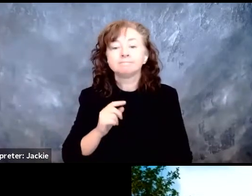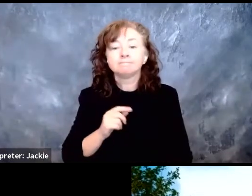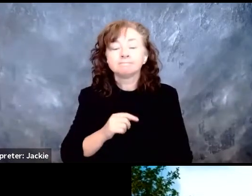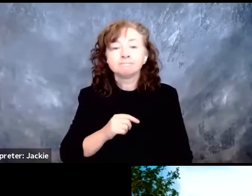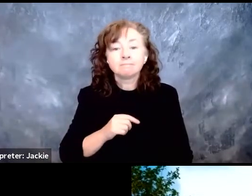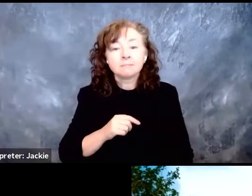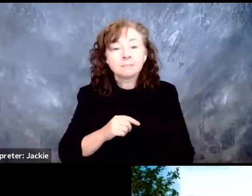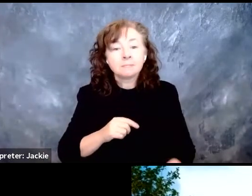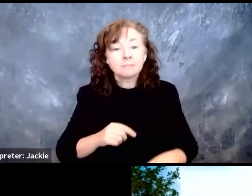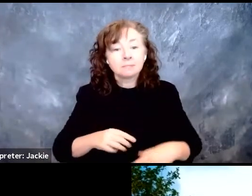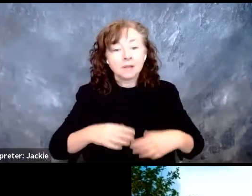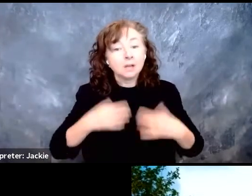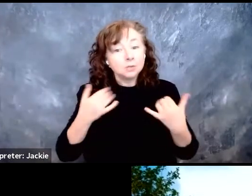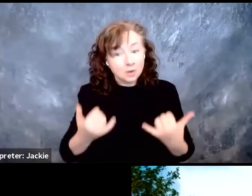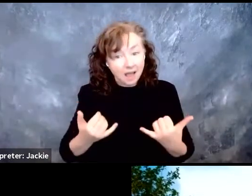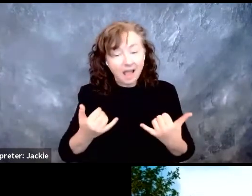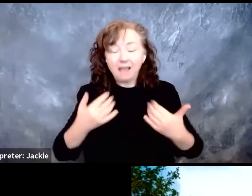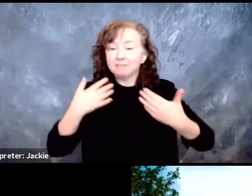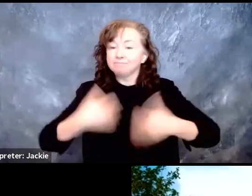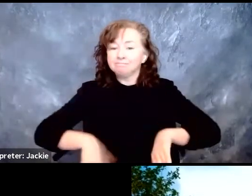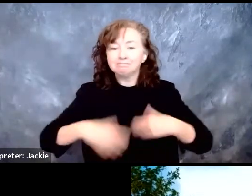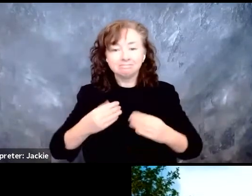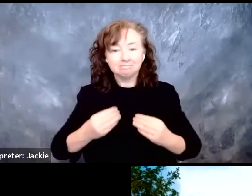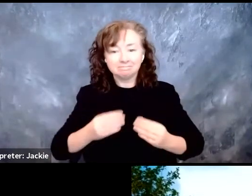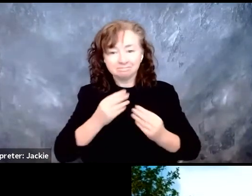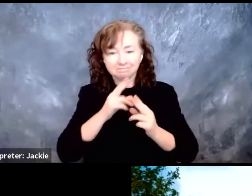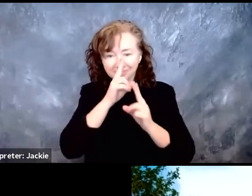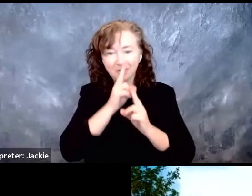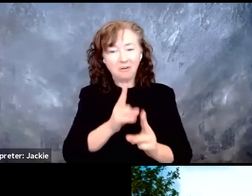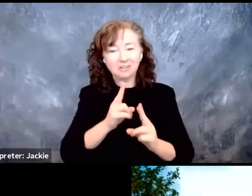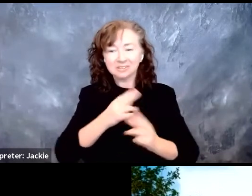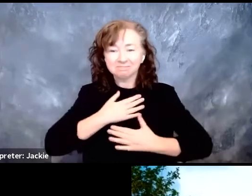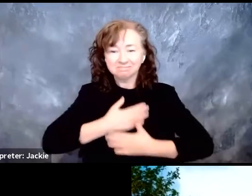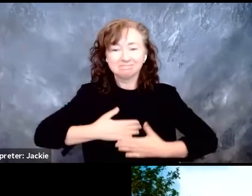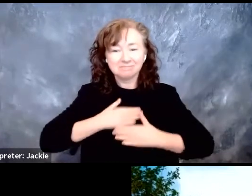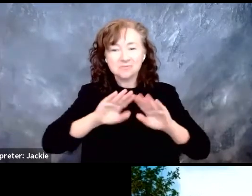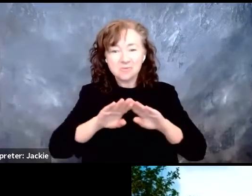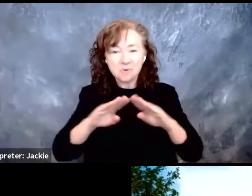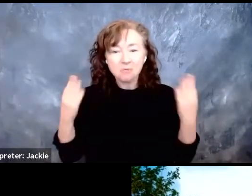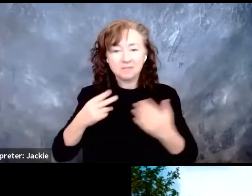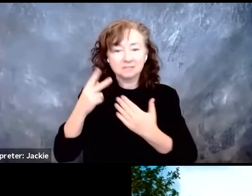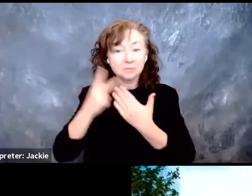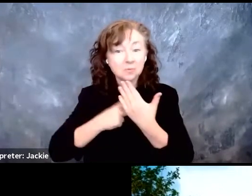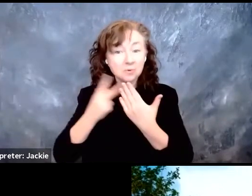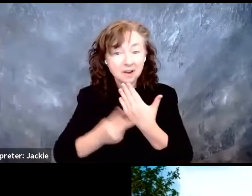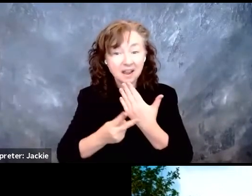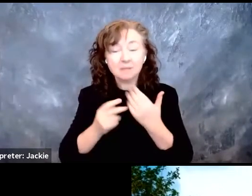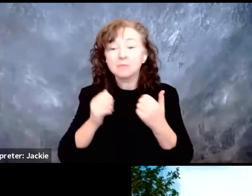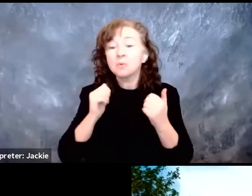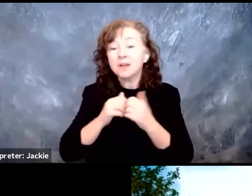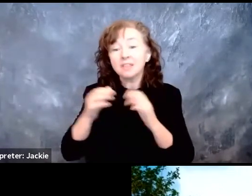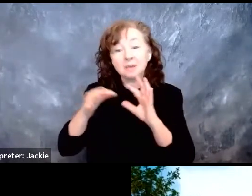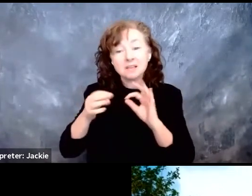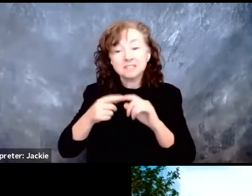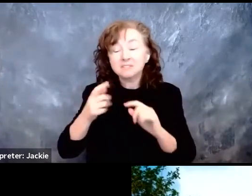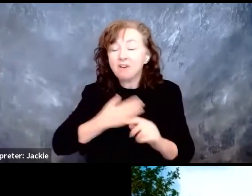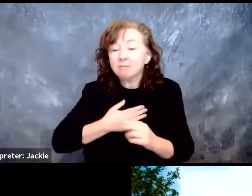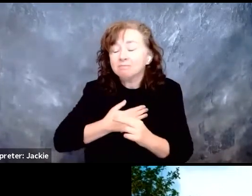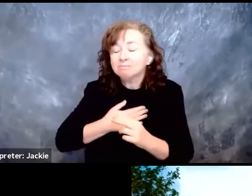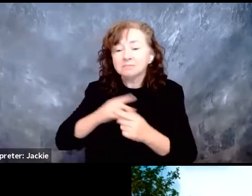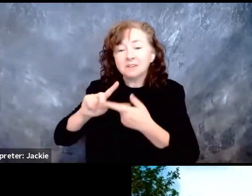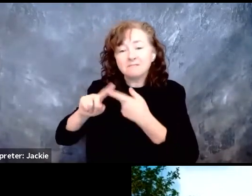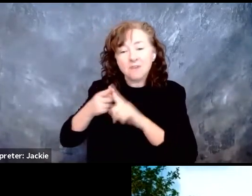Today, I have the distinct honor and pleasure of opening our program with a message from a very dear friend of mine